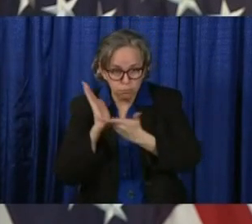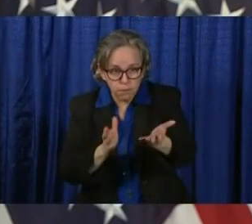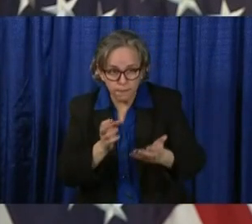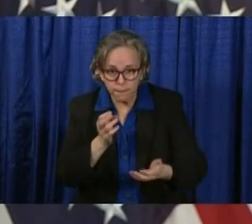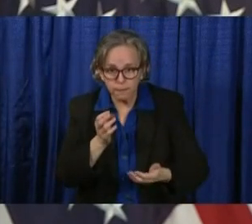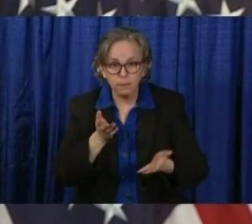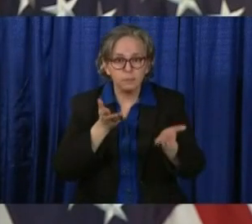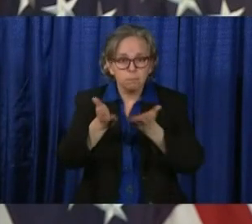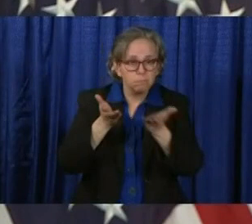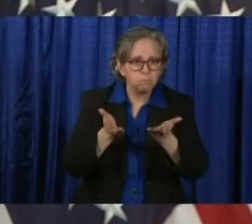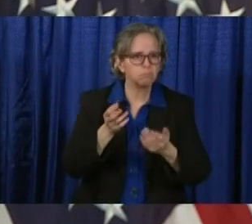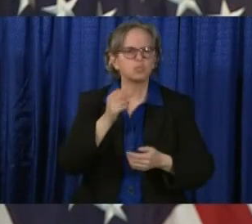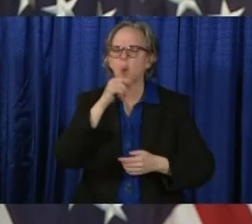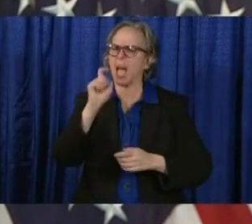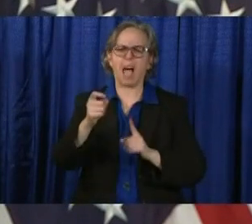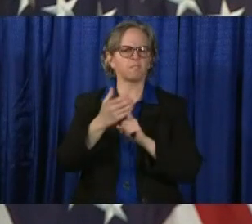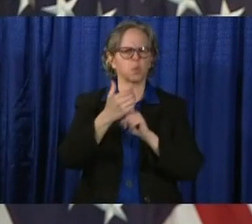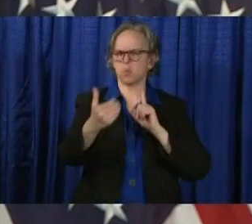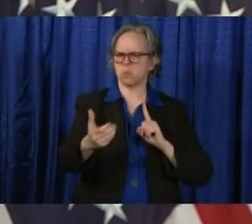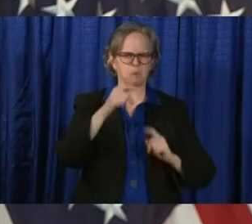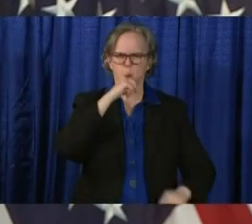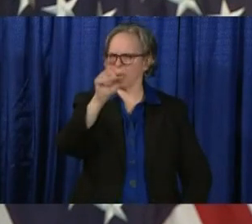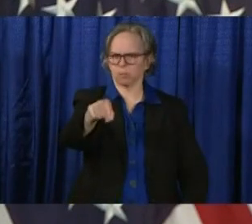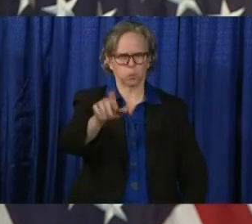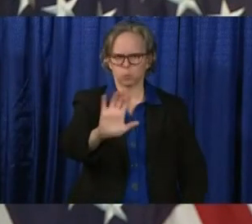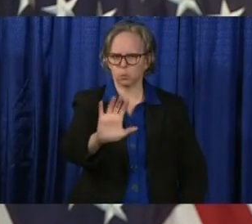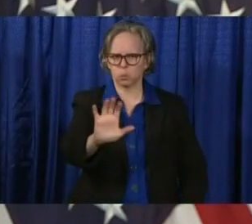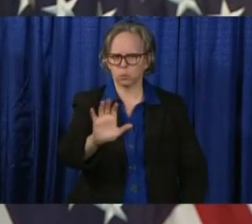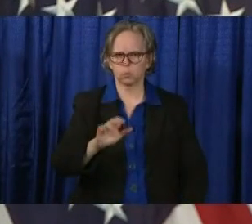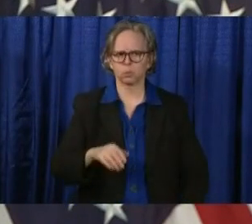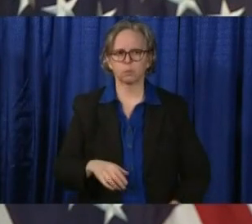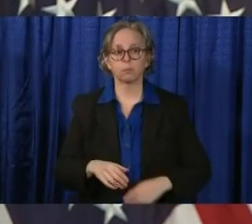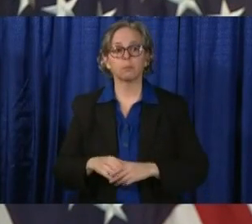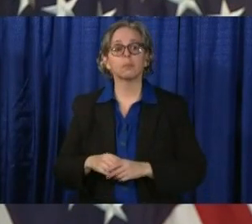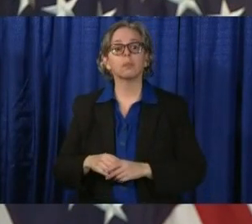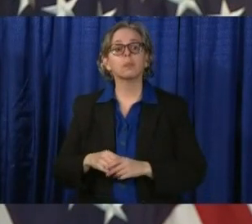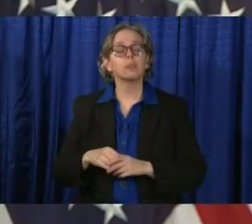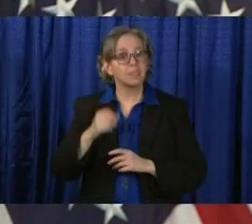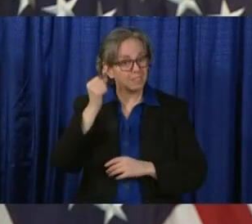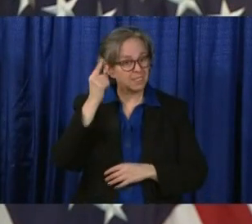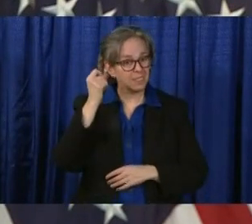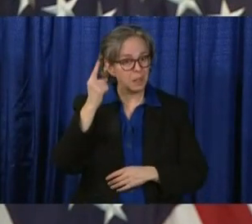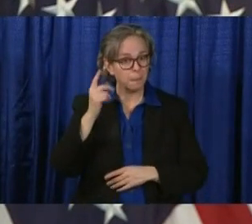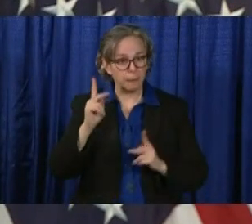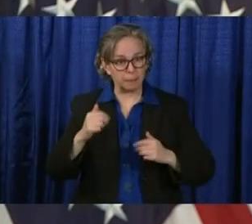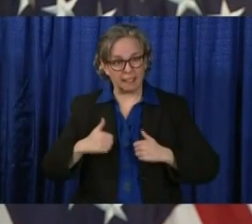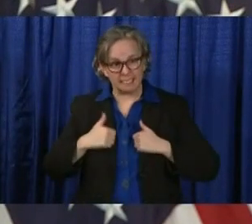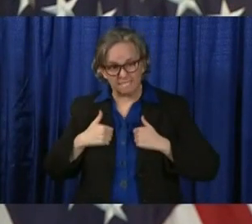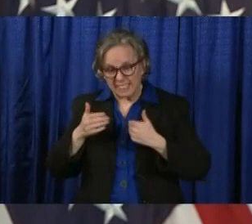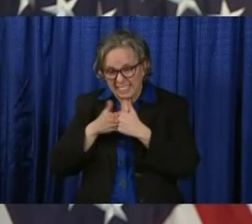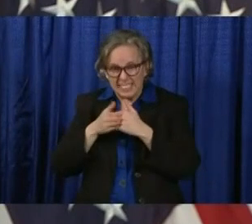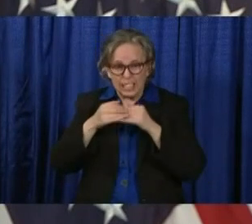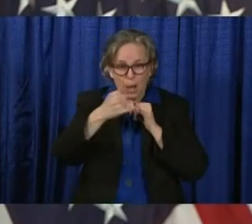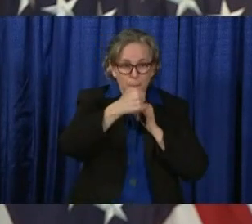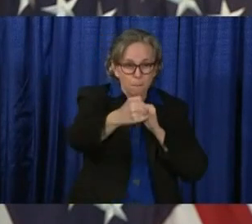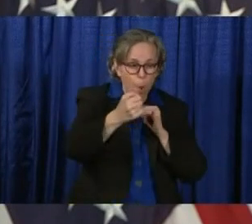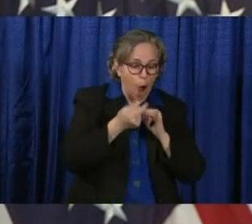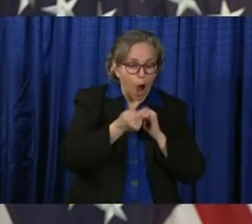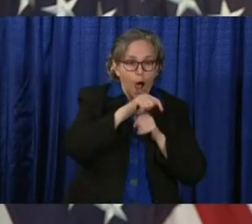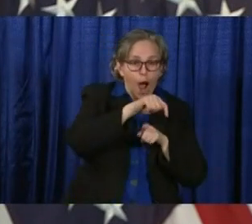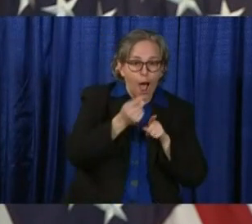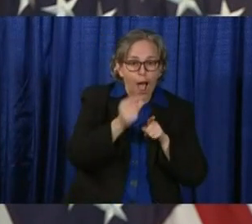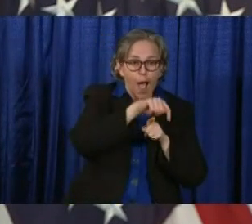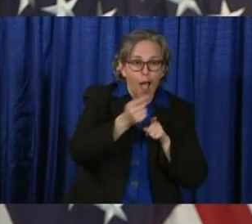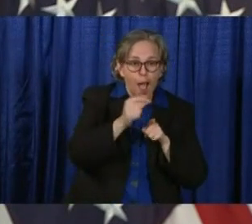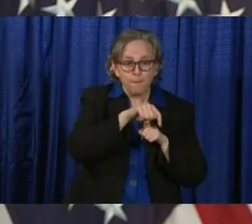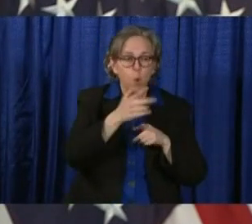right now. We are also not talking about those people who live near our borders and travel across state lines to go to the store or to the doctor's office